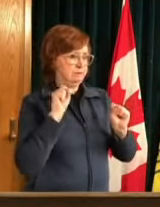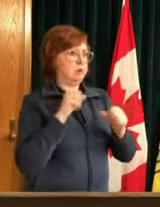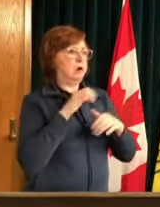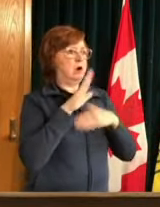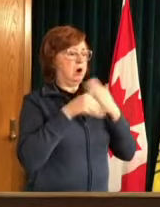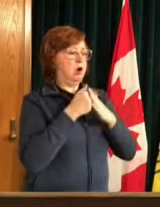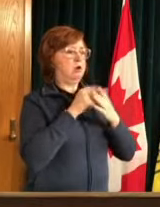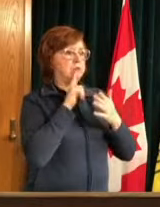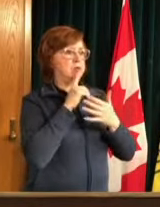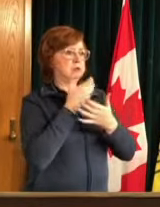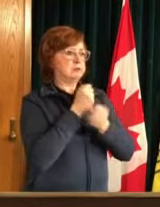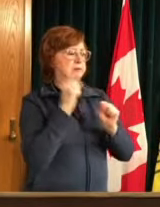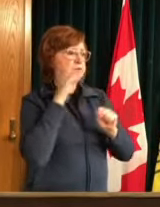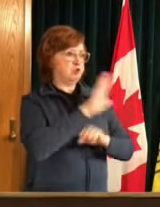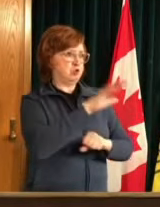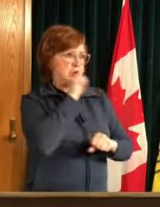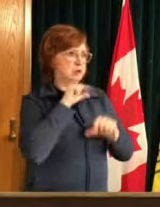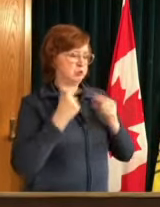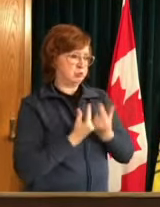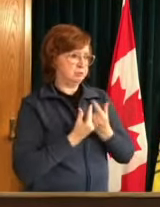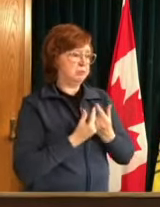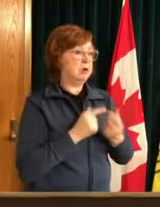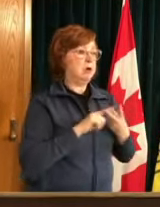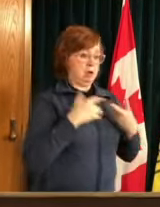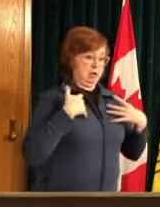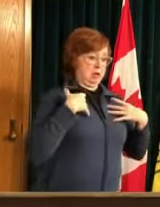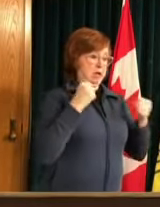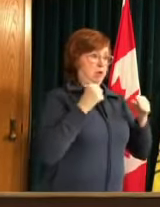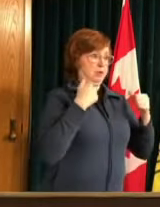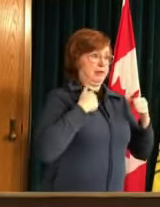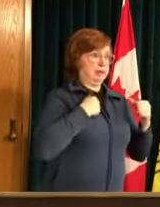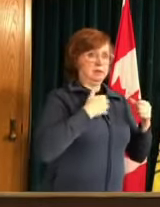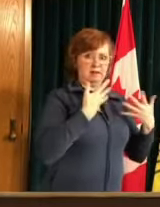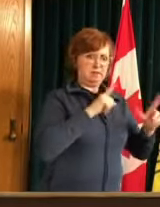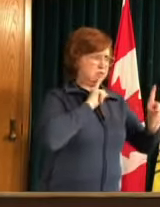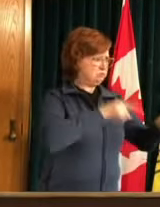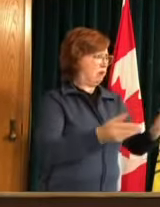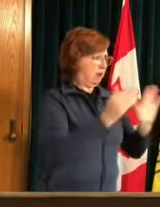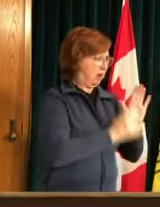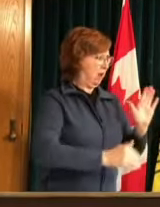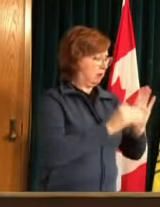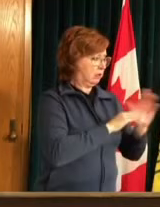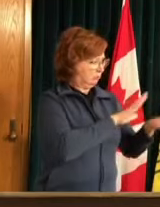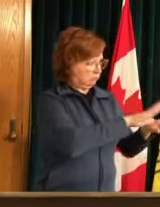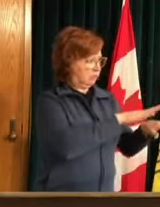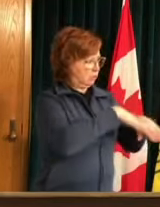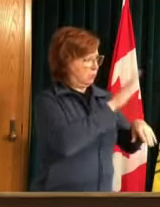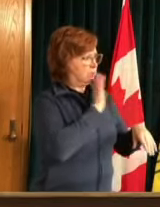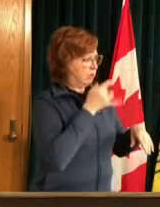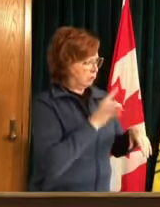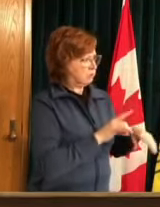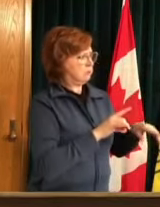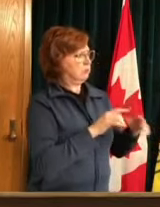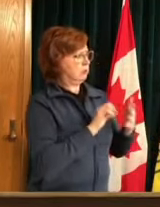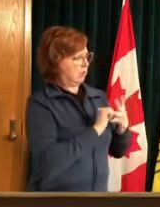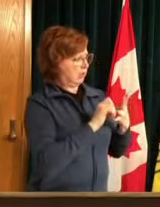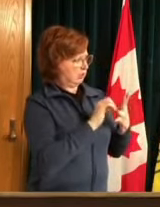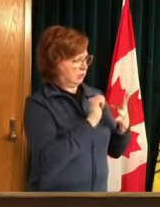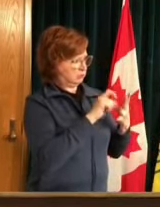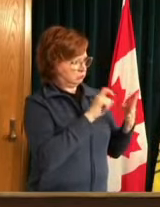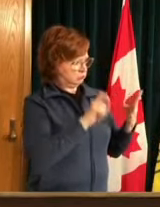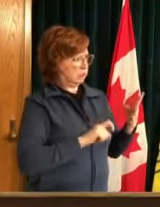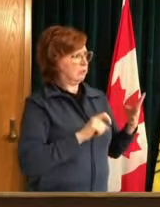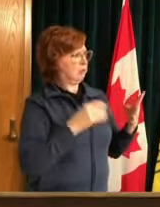uh health another that has um repeatedly said that astrazeneca is safe for those uh those over 18 uh here in canada we've seen